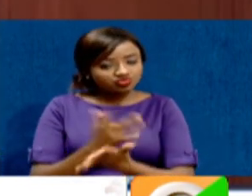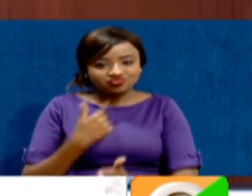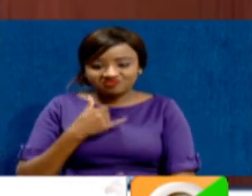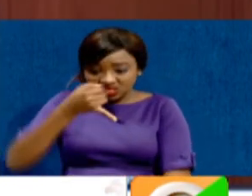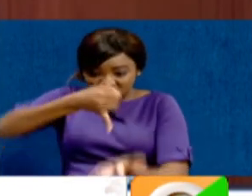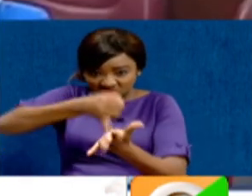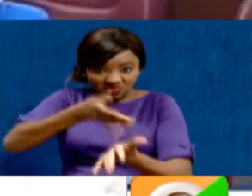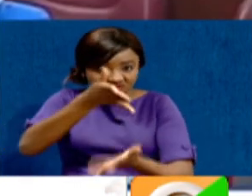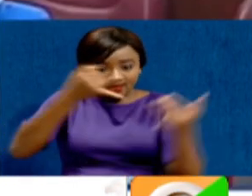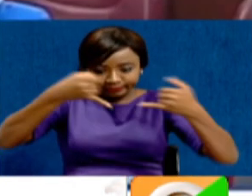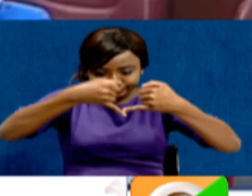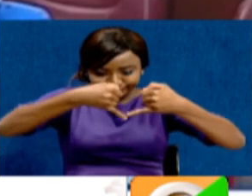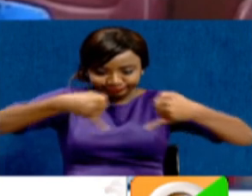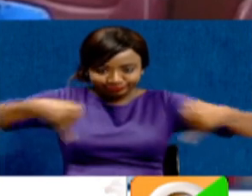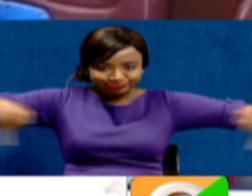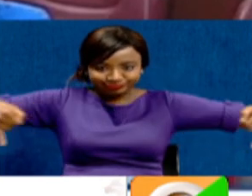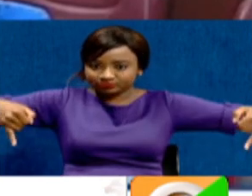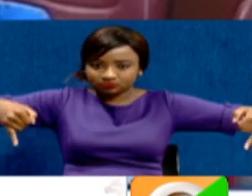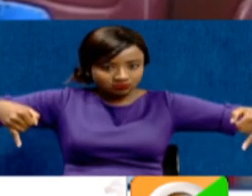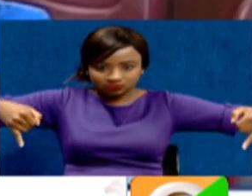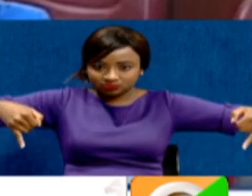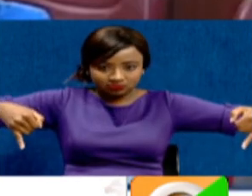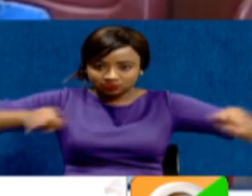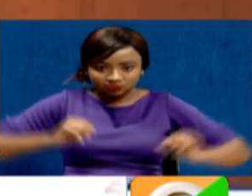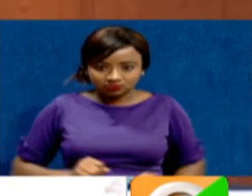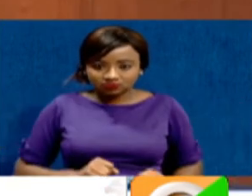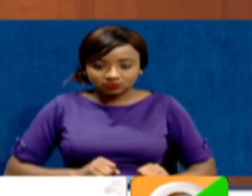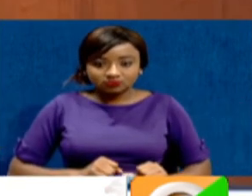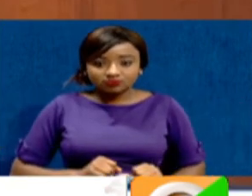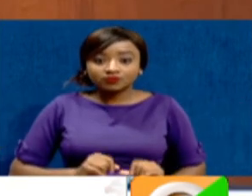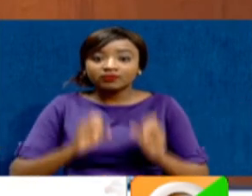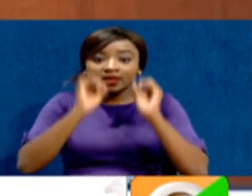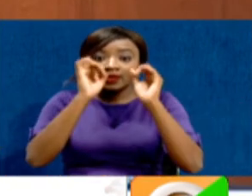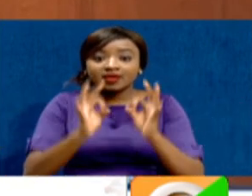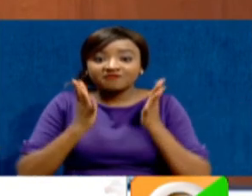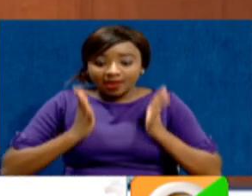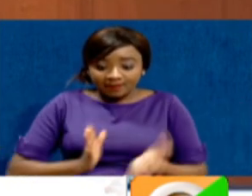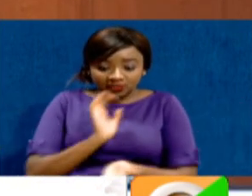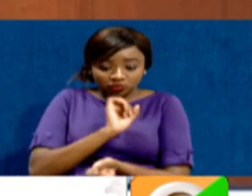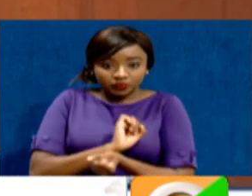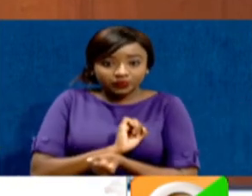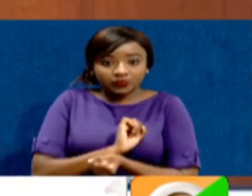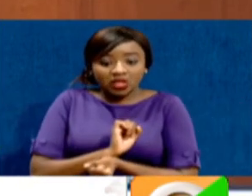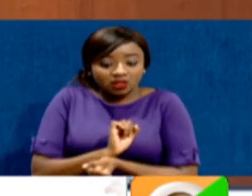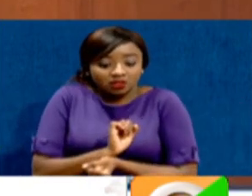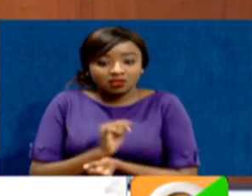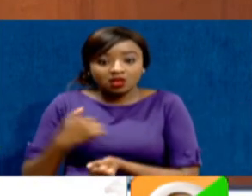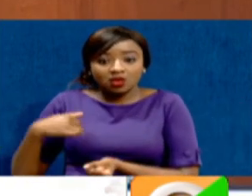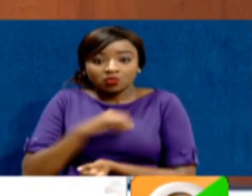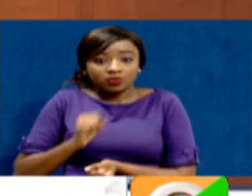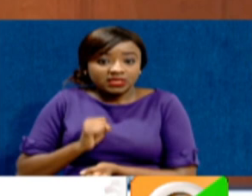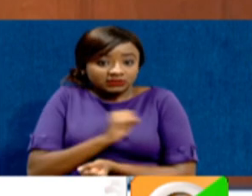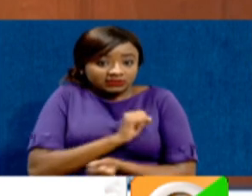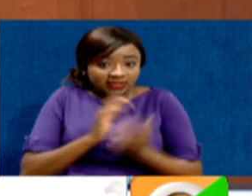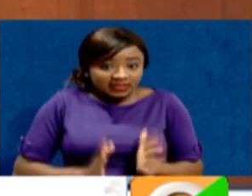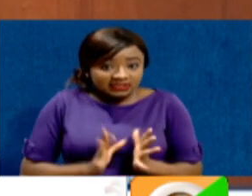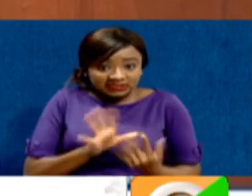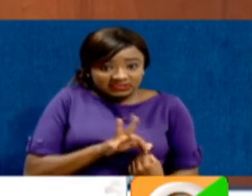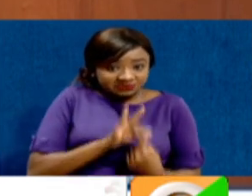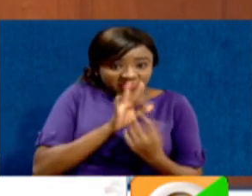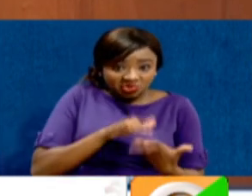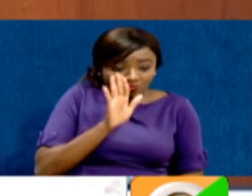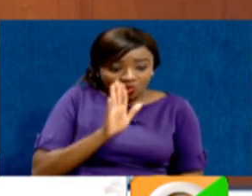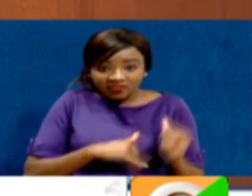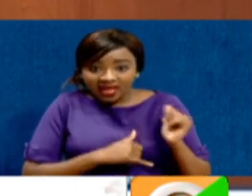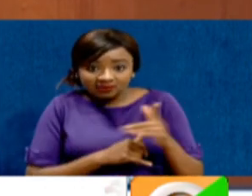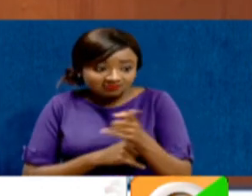coercion and blackmail so that people can make a certain decision. If someone is arrested, we senators, are not special than the common monainchi.